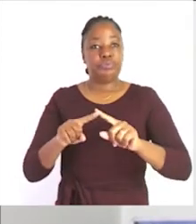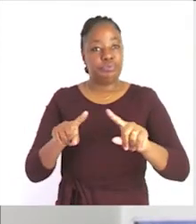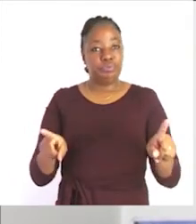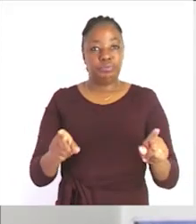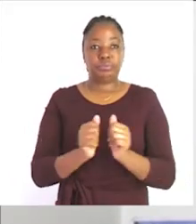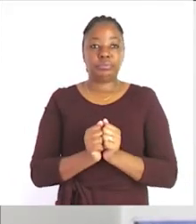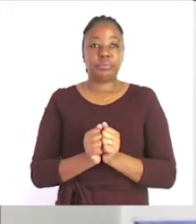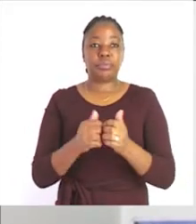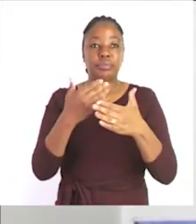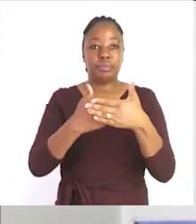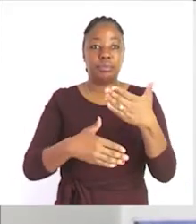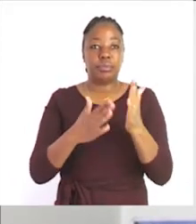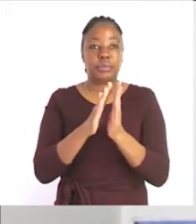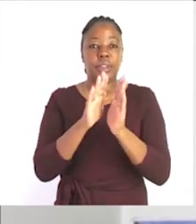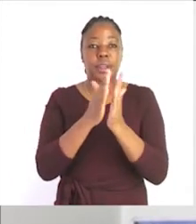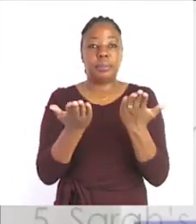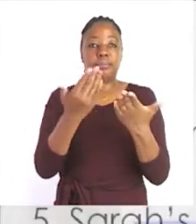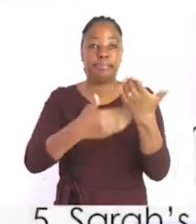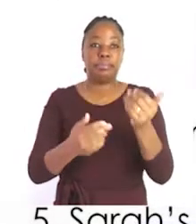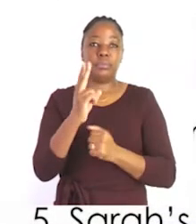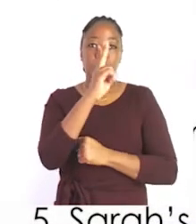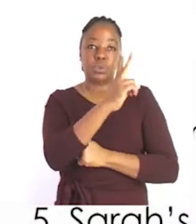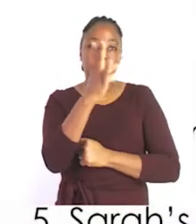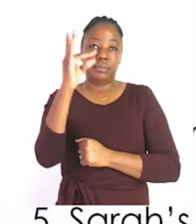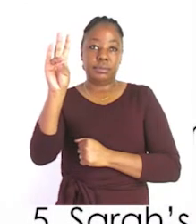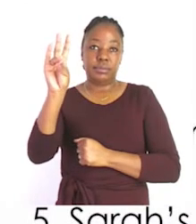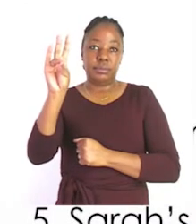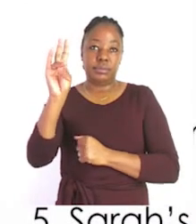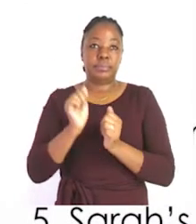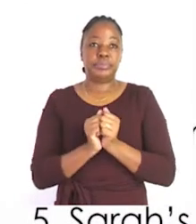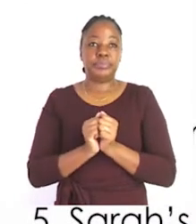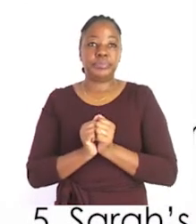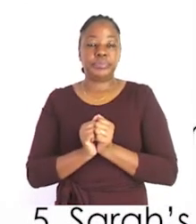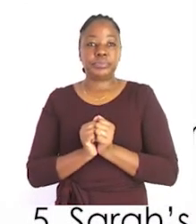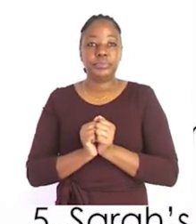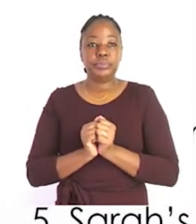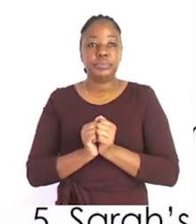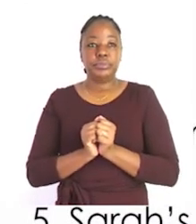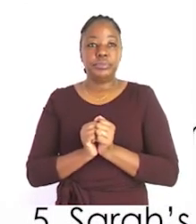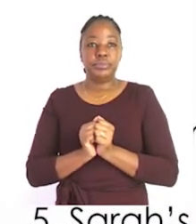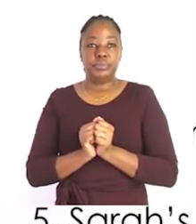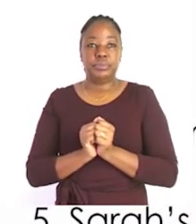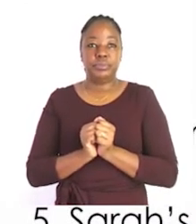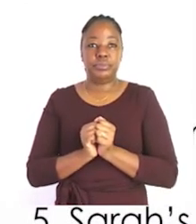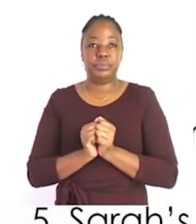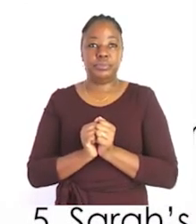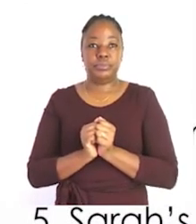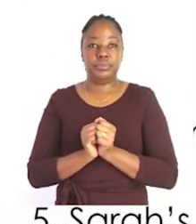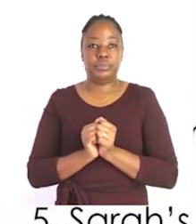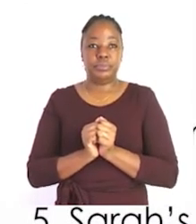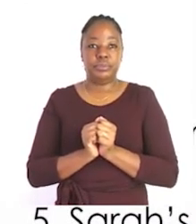27 for our exercise on page 27 you can see we are going to